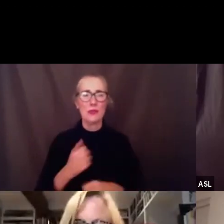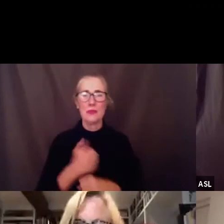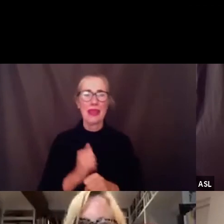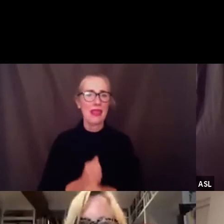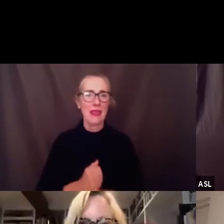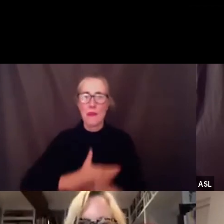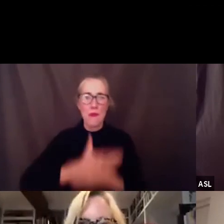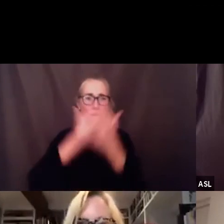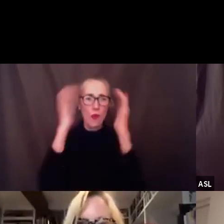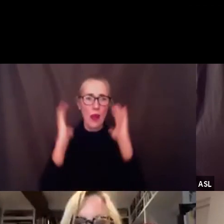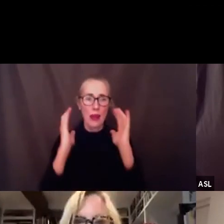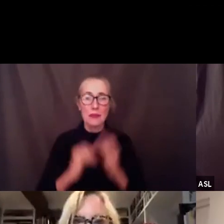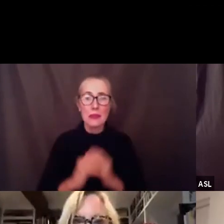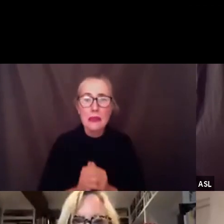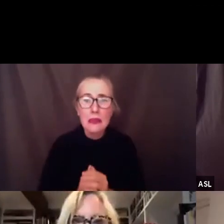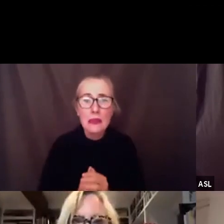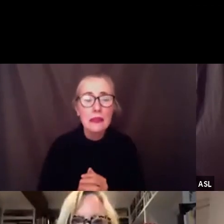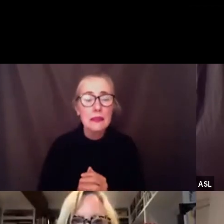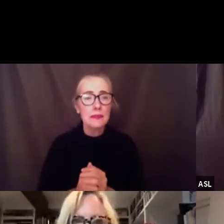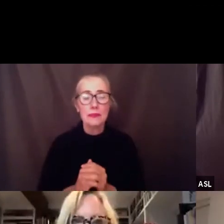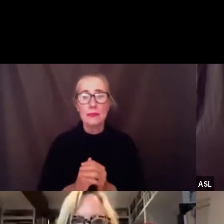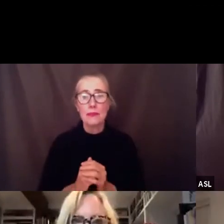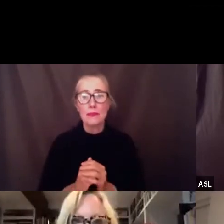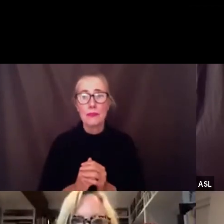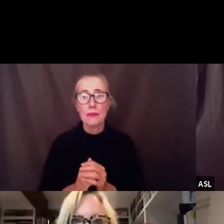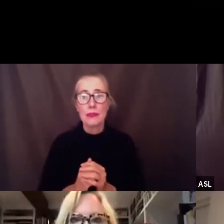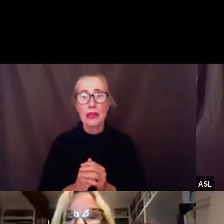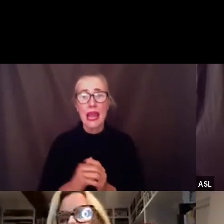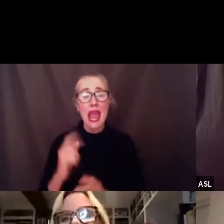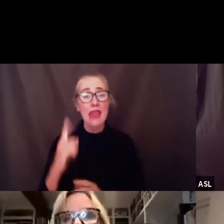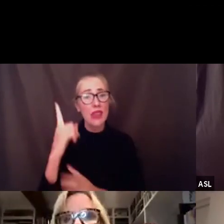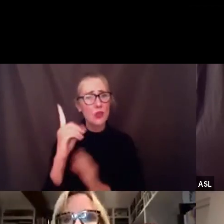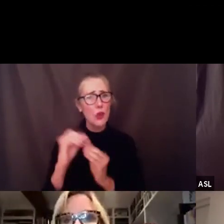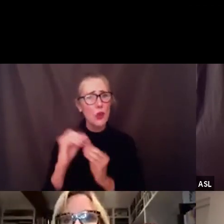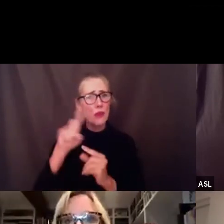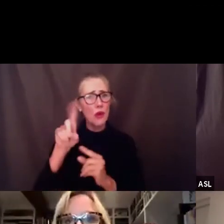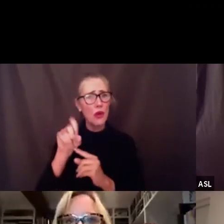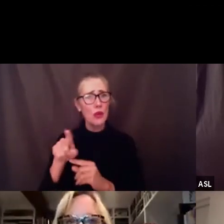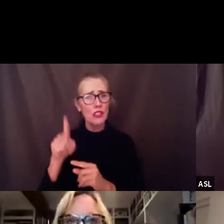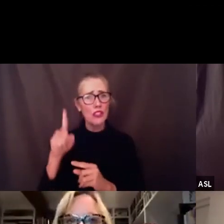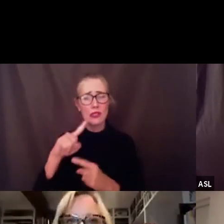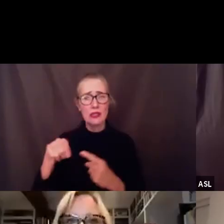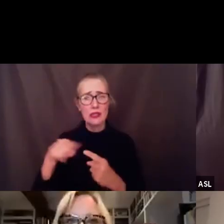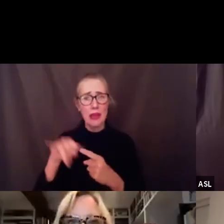information forward we will bring that back in our presentation next season